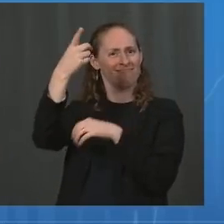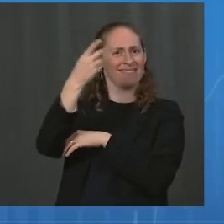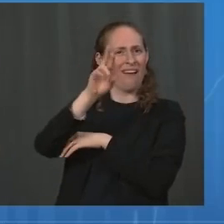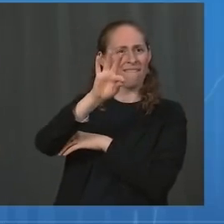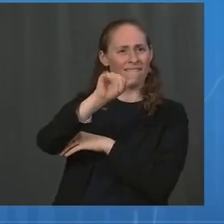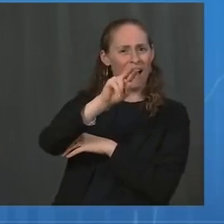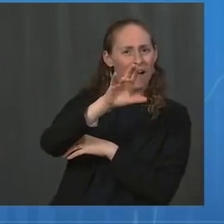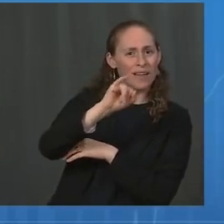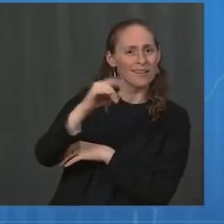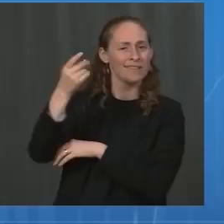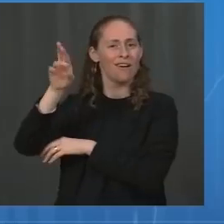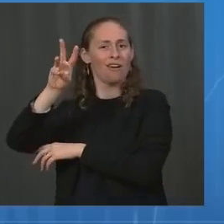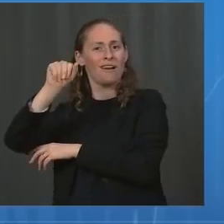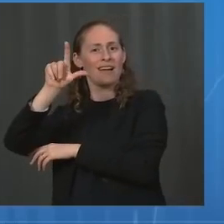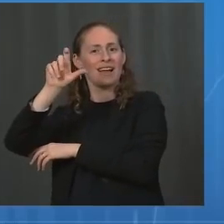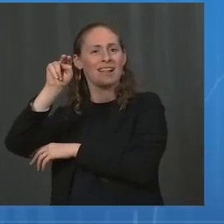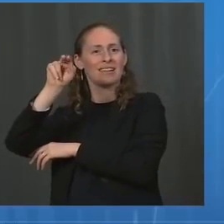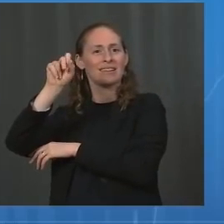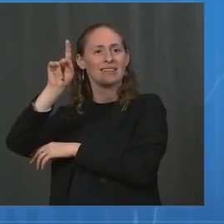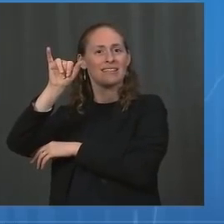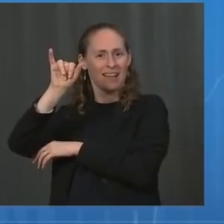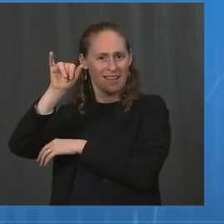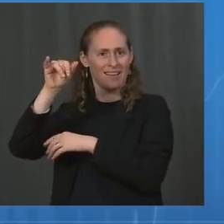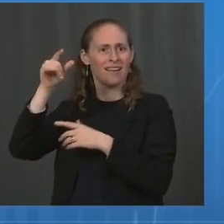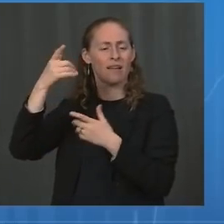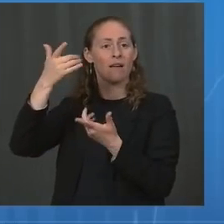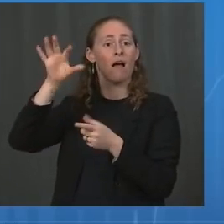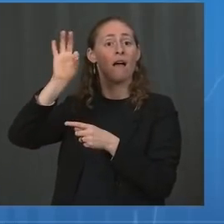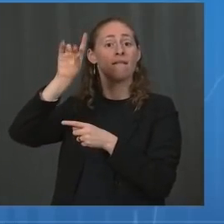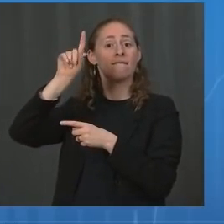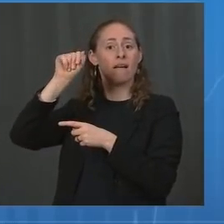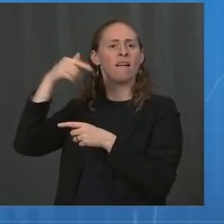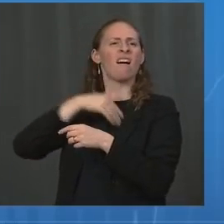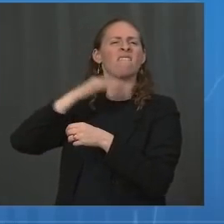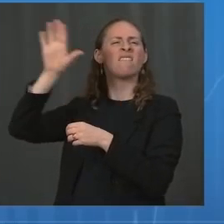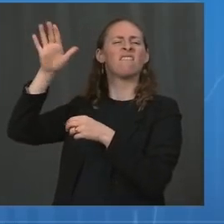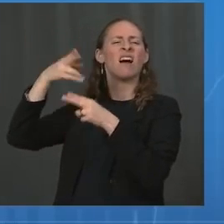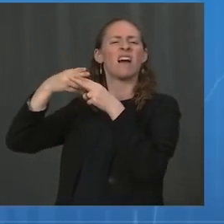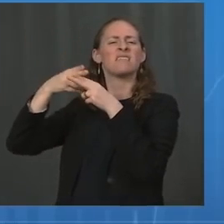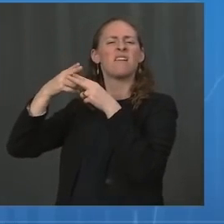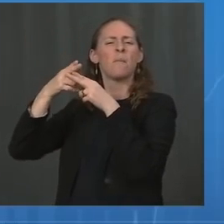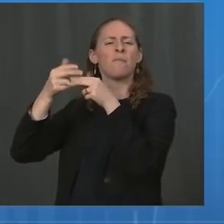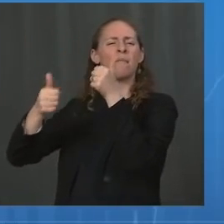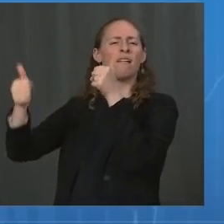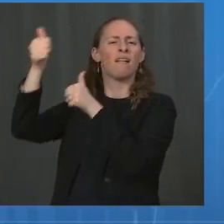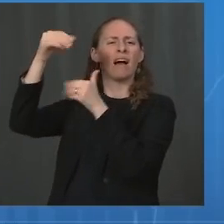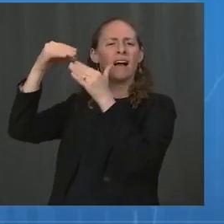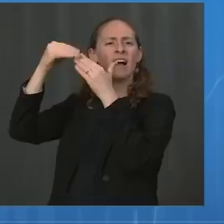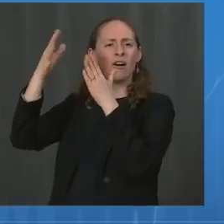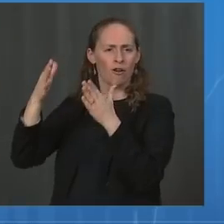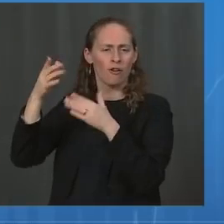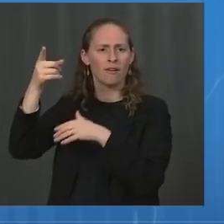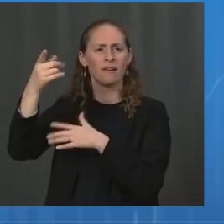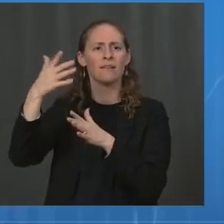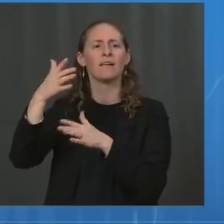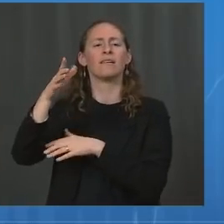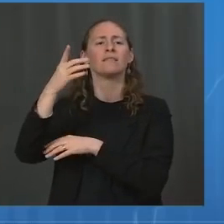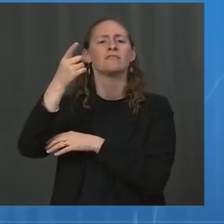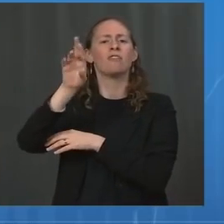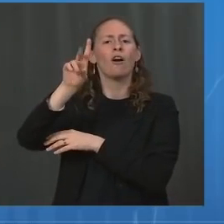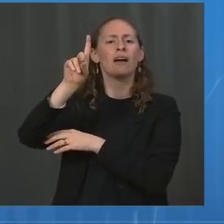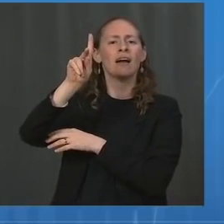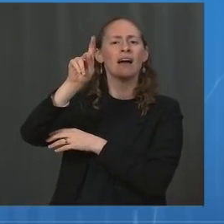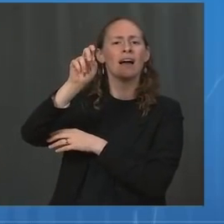Janet Woodcock, the FDA Acting Commissioner, Dr. Francis Collins, Dr. Kessler and others. And as our medical